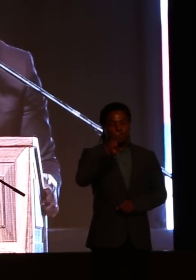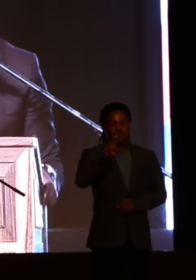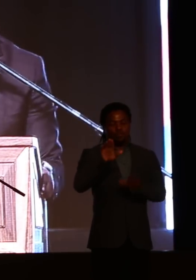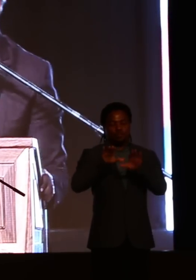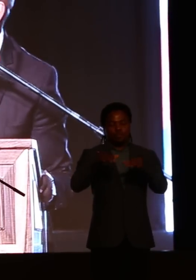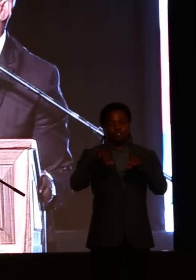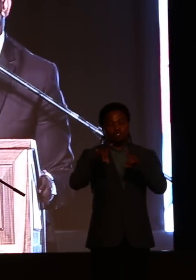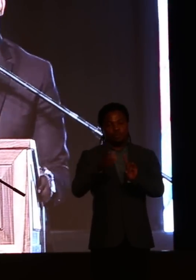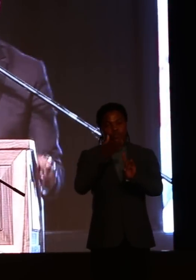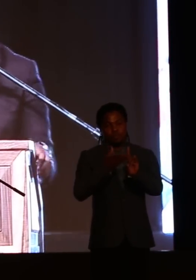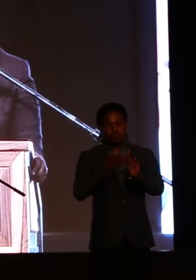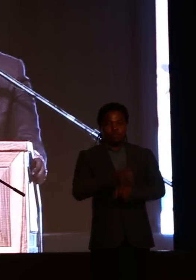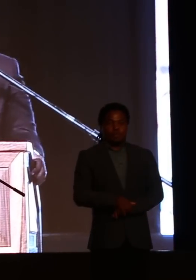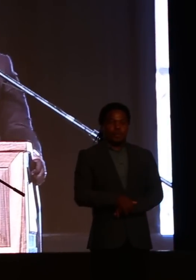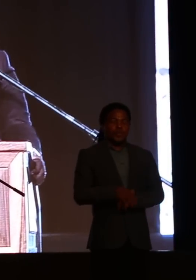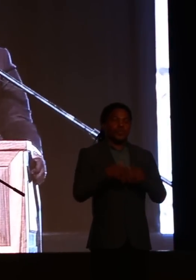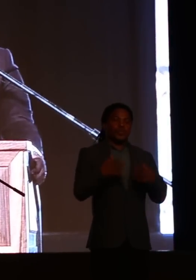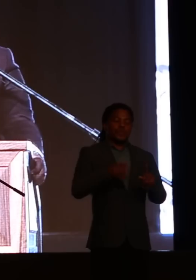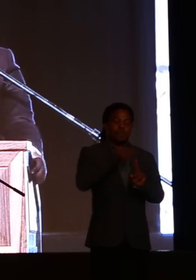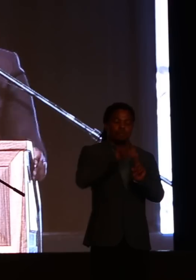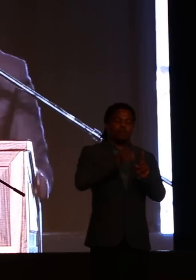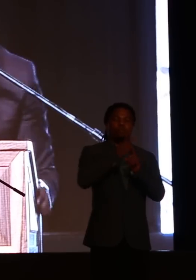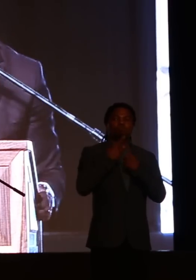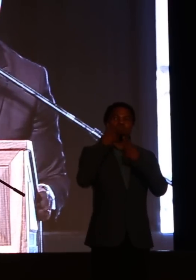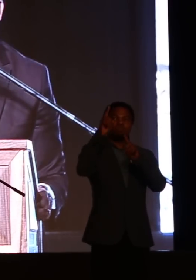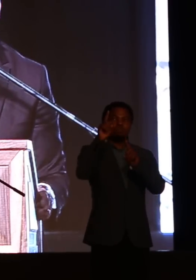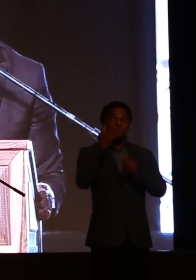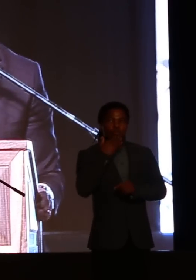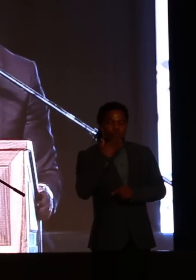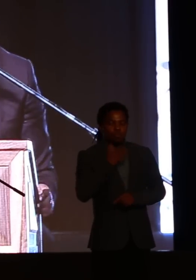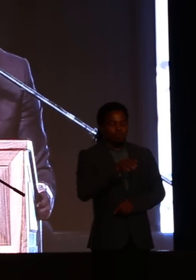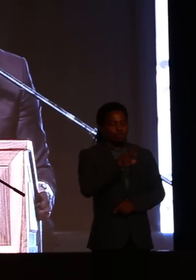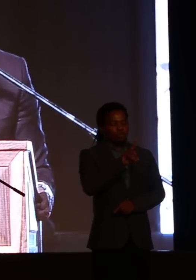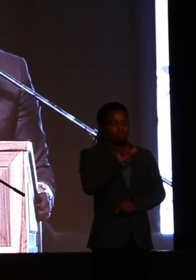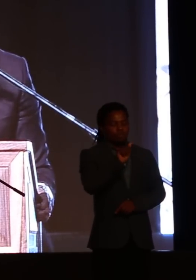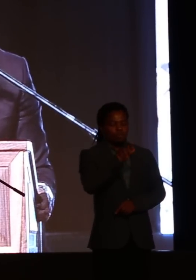our most pre-eminent expert, Nkwasa Zanadamini Zuma,